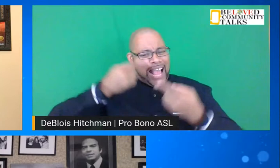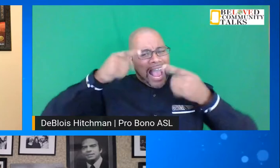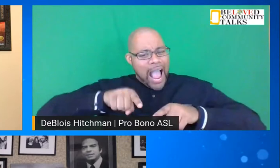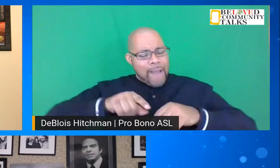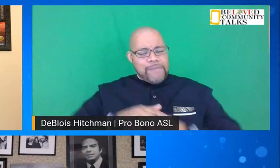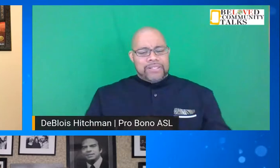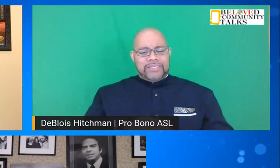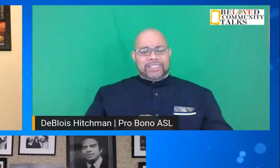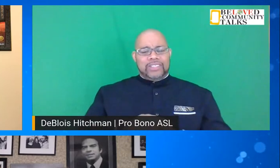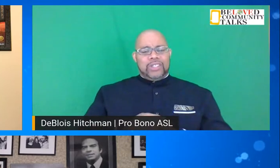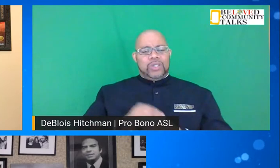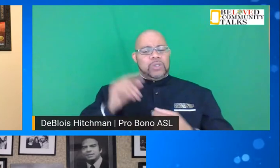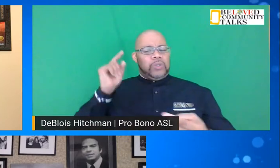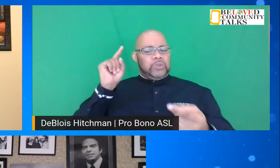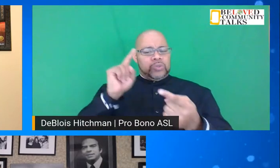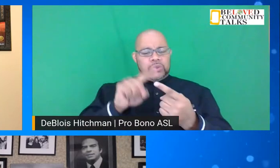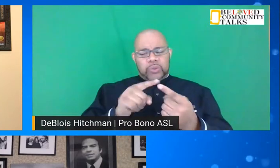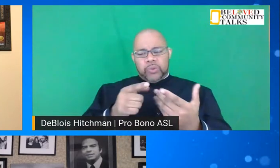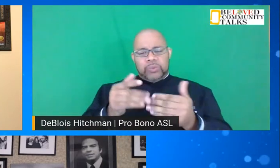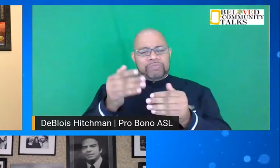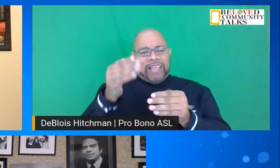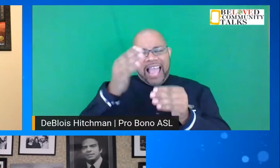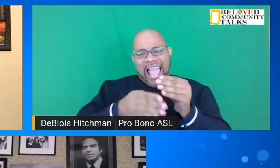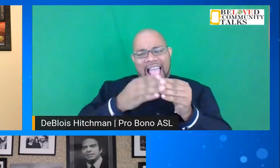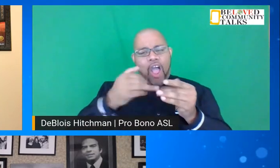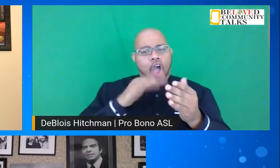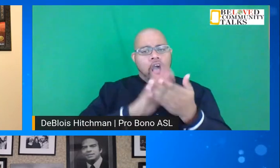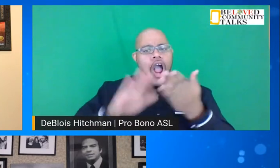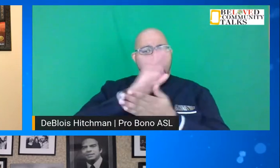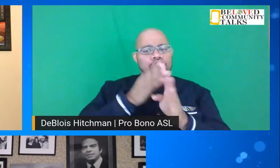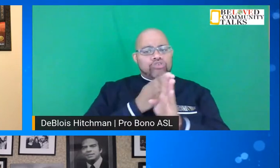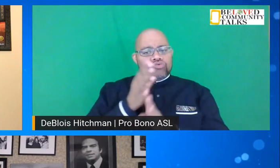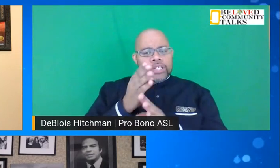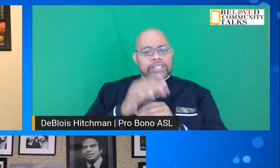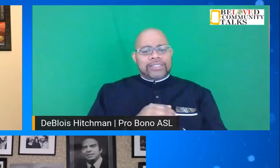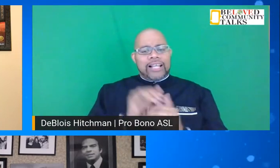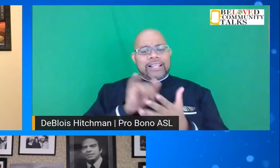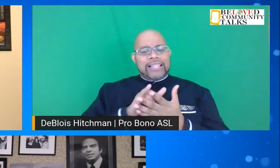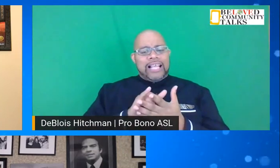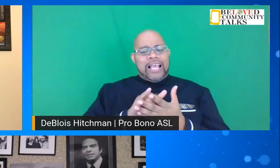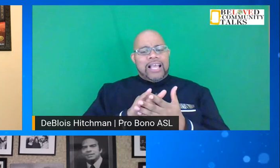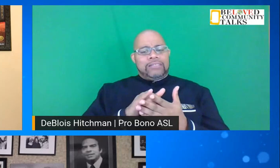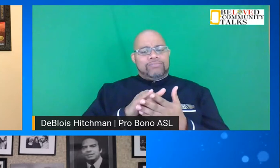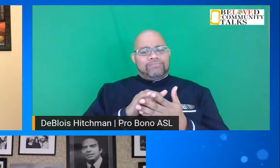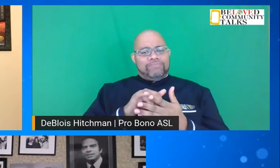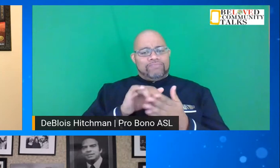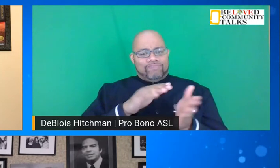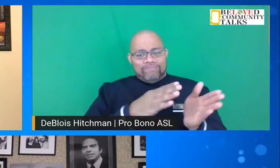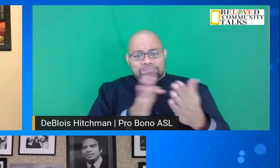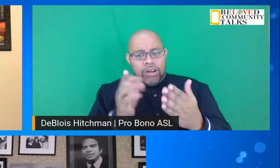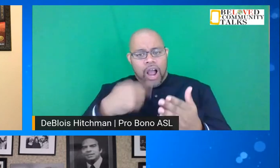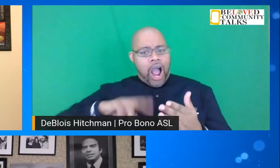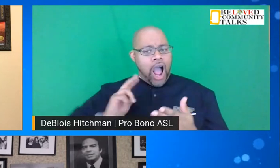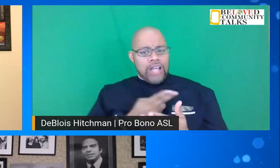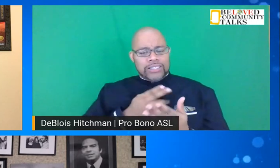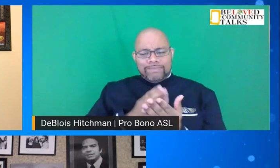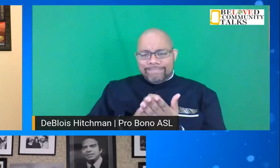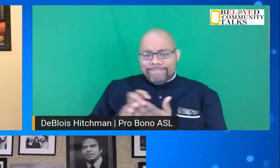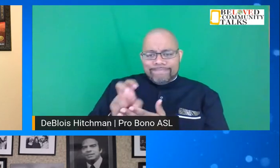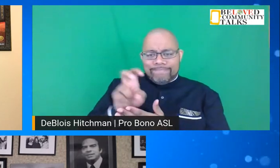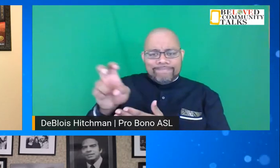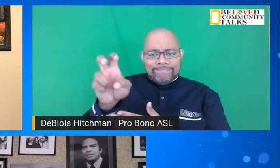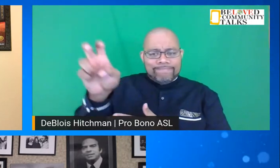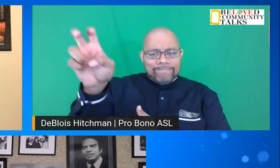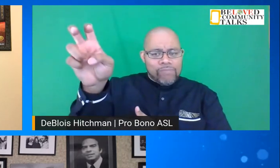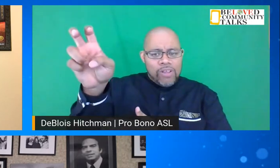toward the end of our college careers that charted us on a pathway